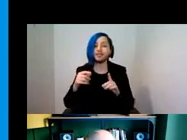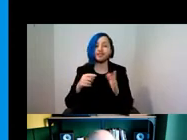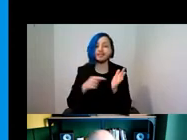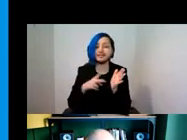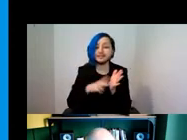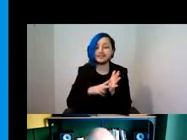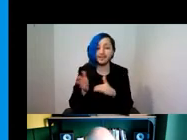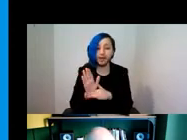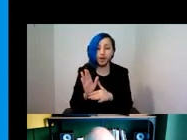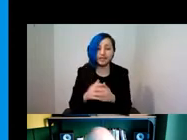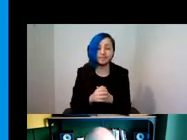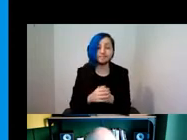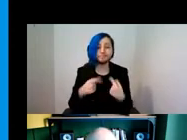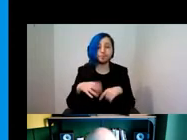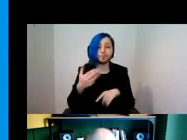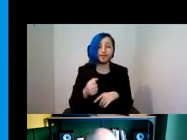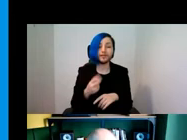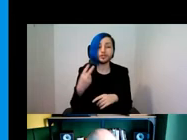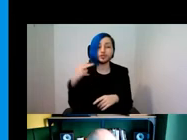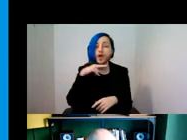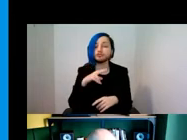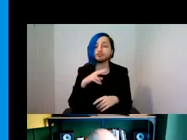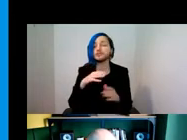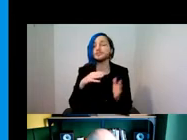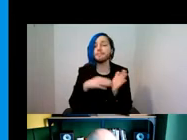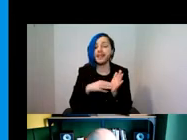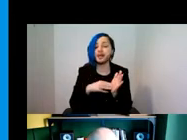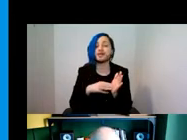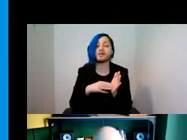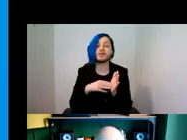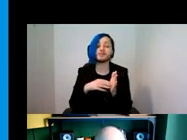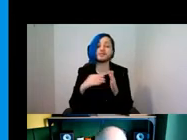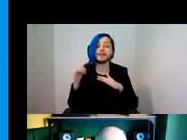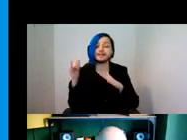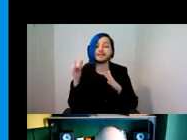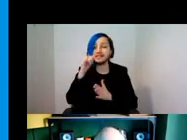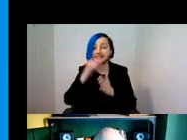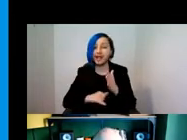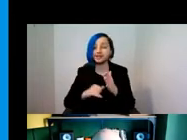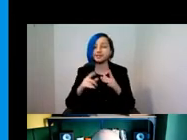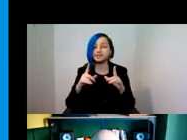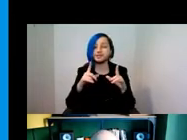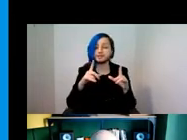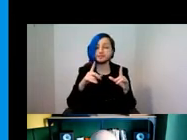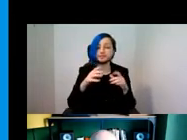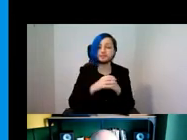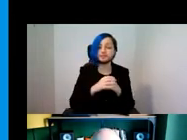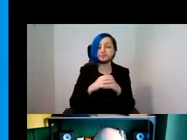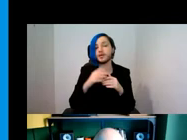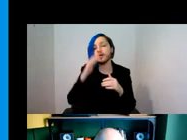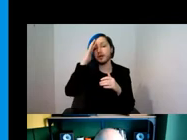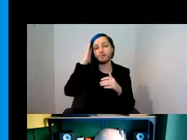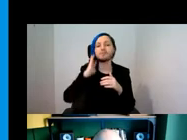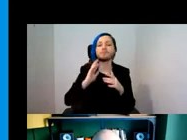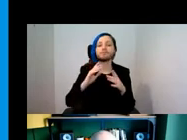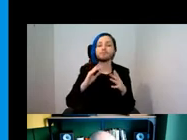scan images from that activity. And that's one image for every frame of physical film. And all of that